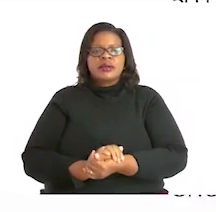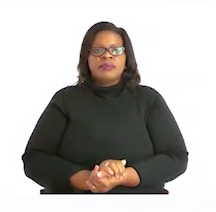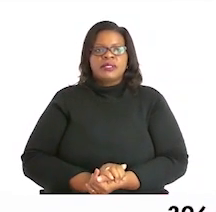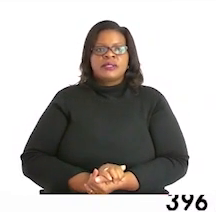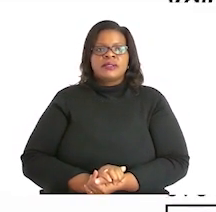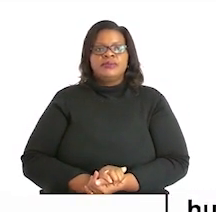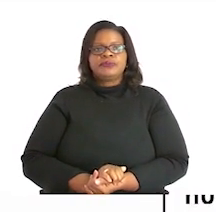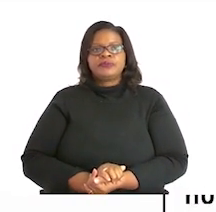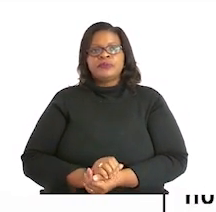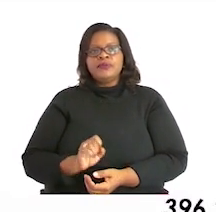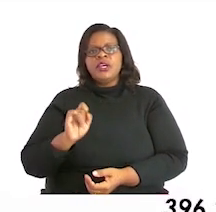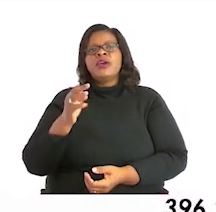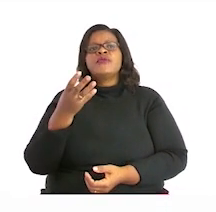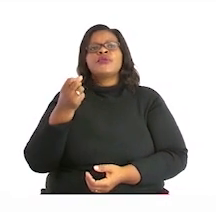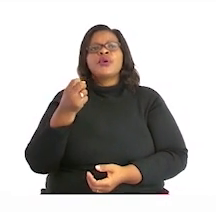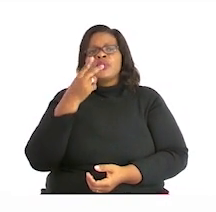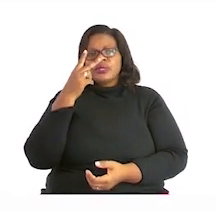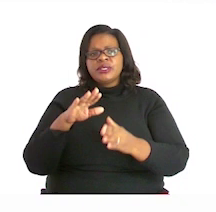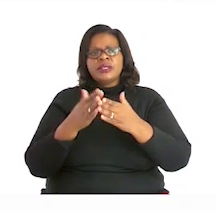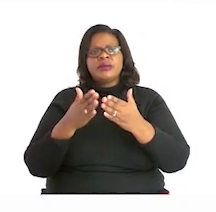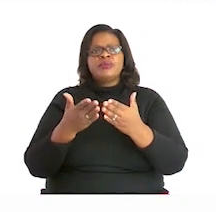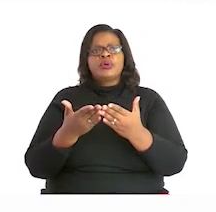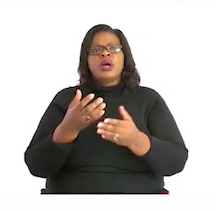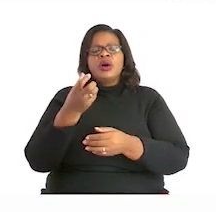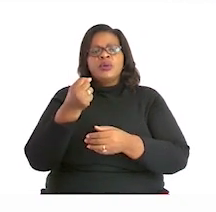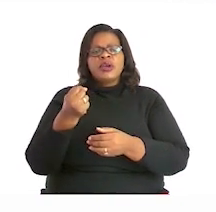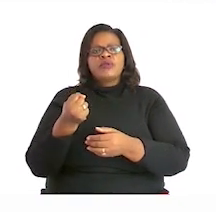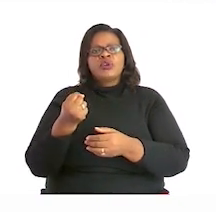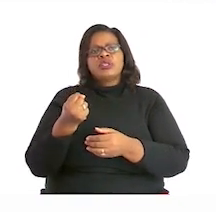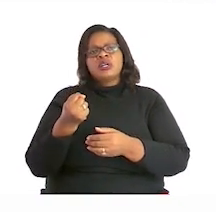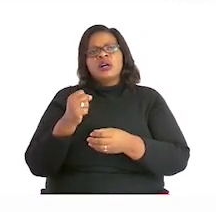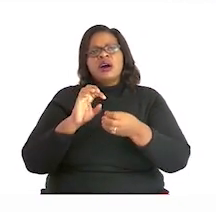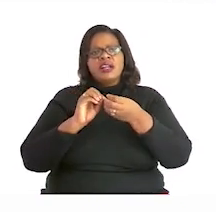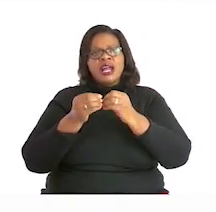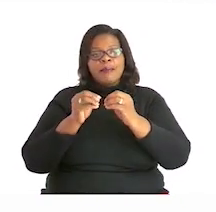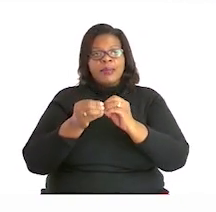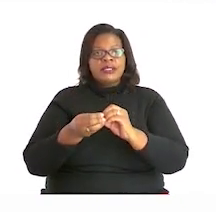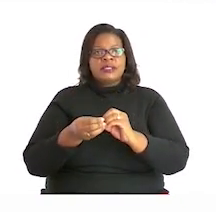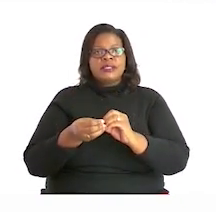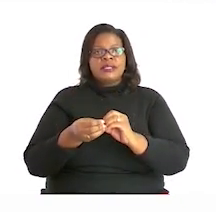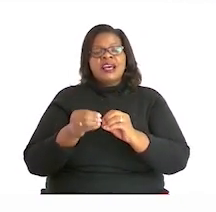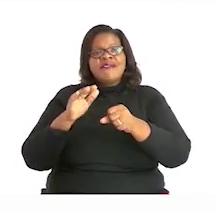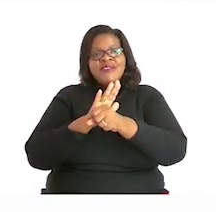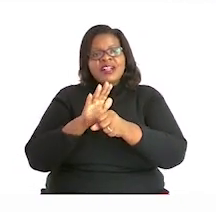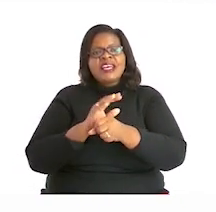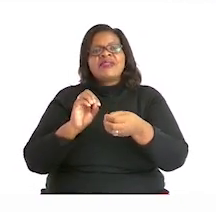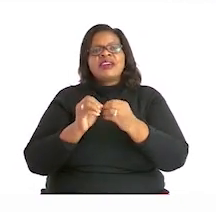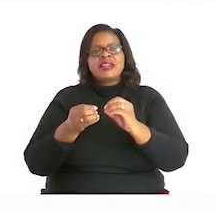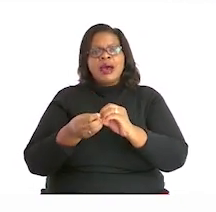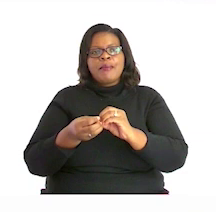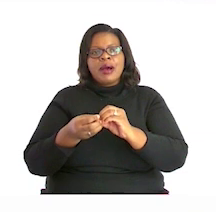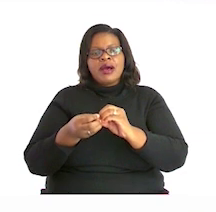If we look at our book, there we have quite a big number. It says, fill in the numbers below